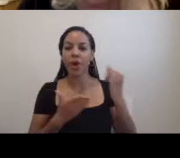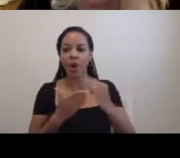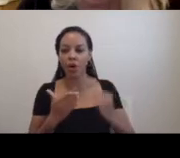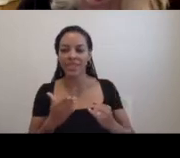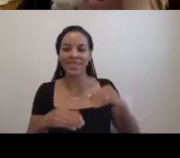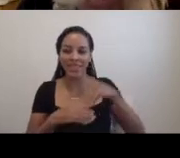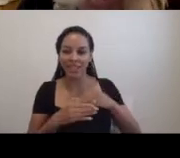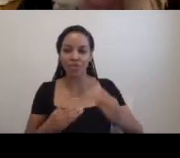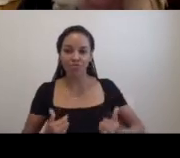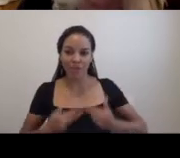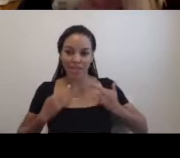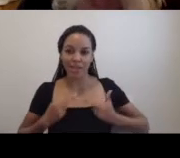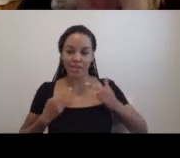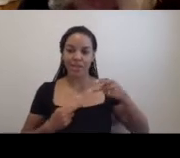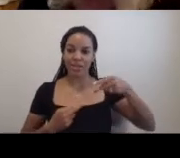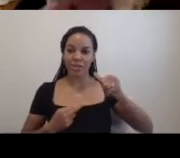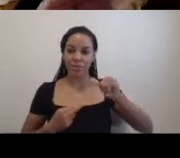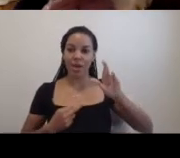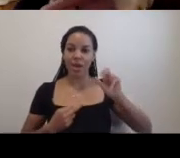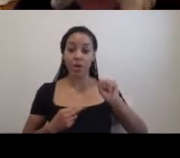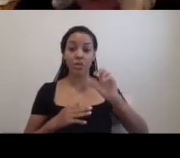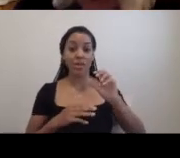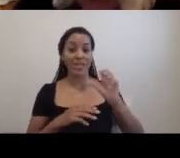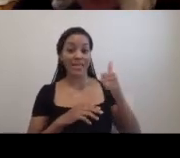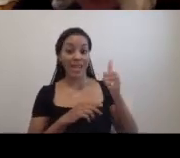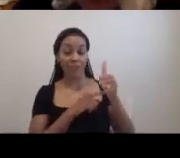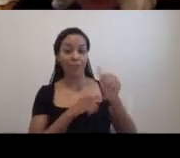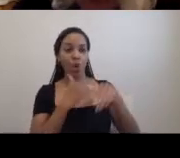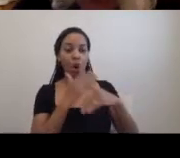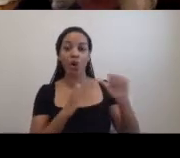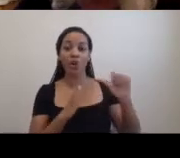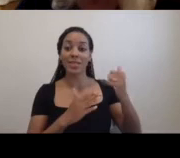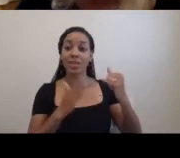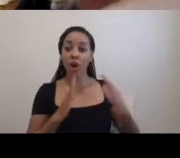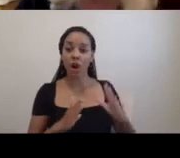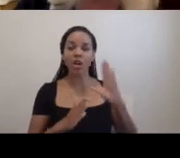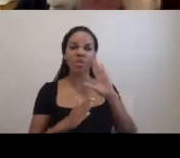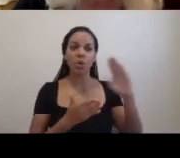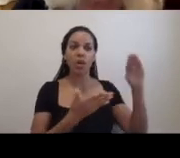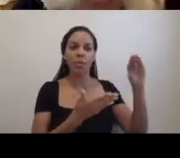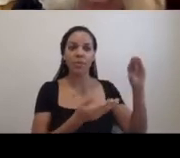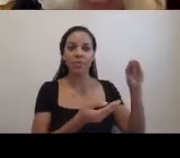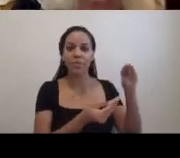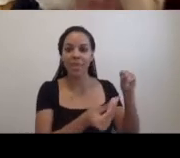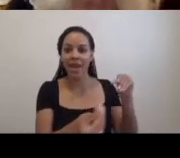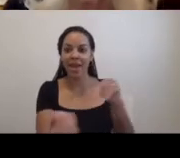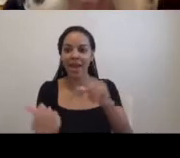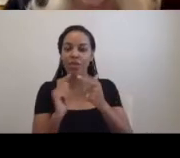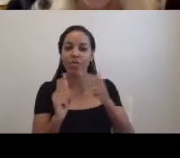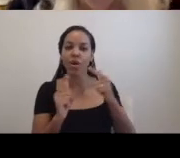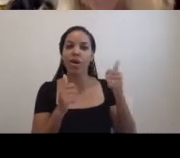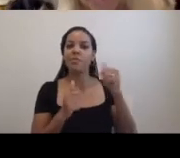And all 10 artists would be paid through the mayor's executive budget. A win-win.